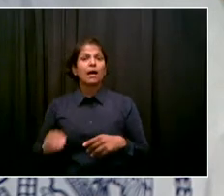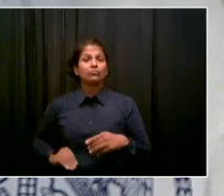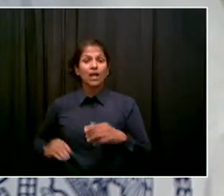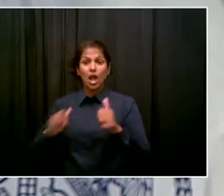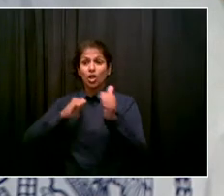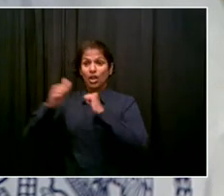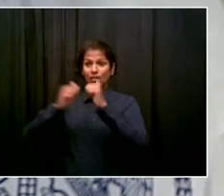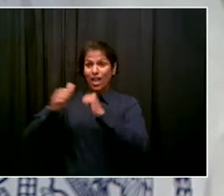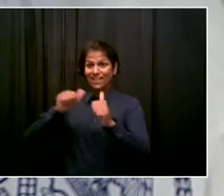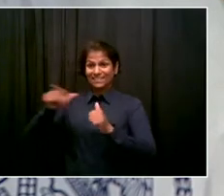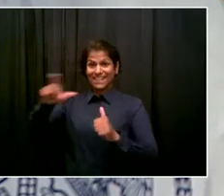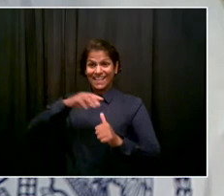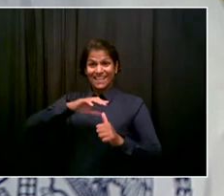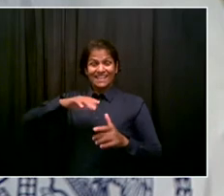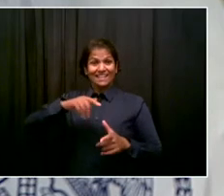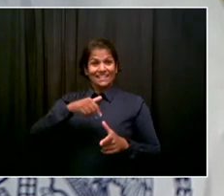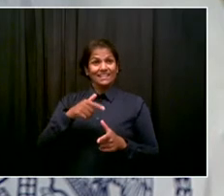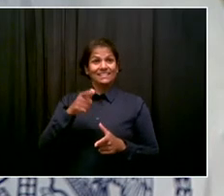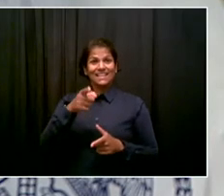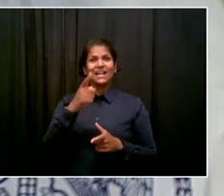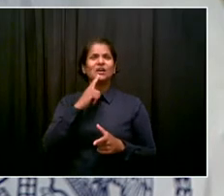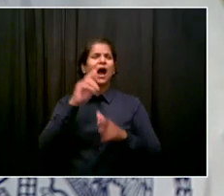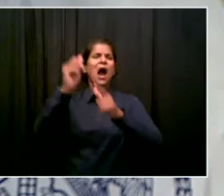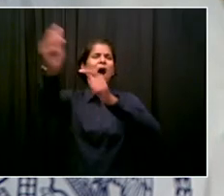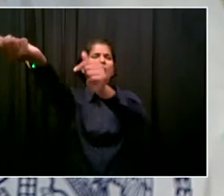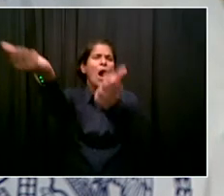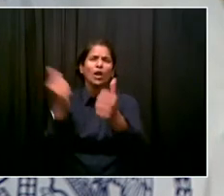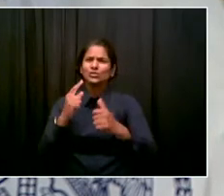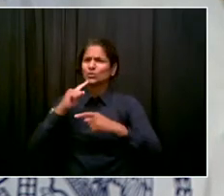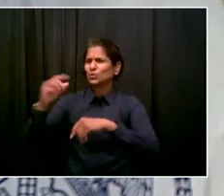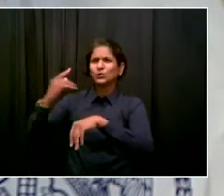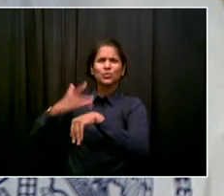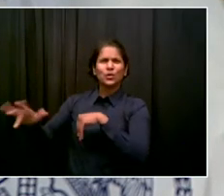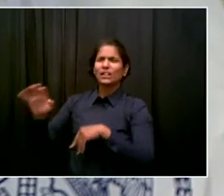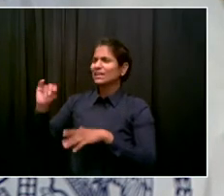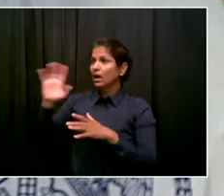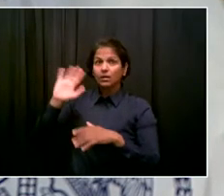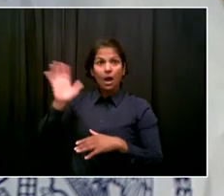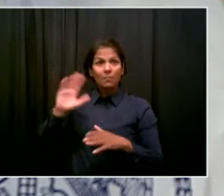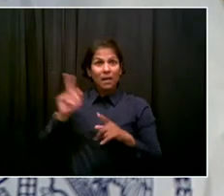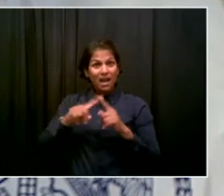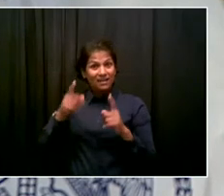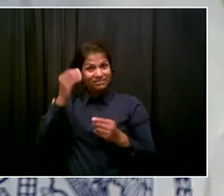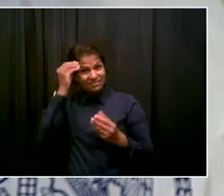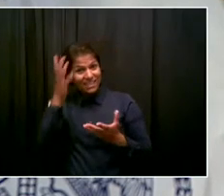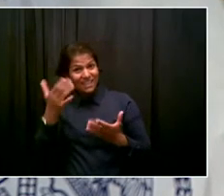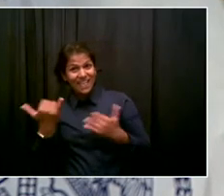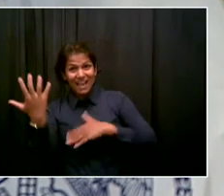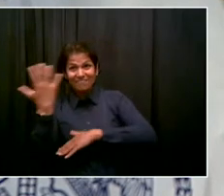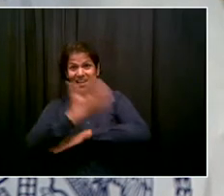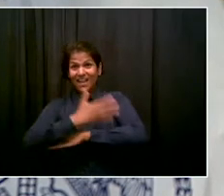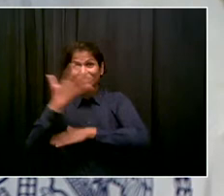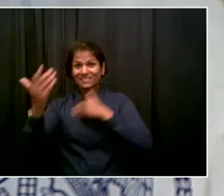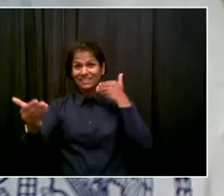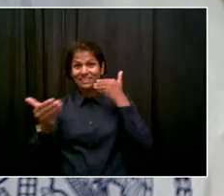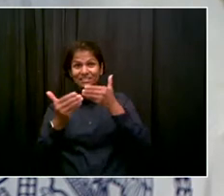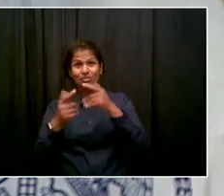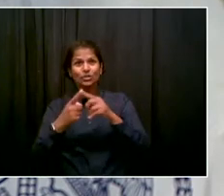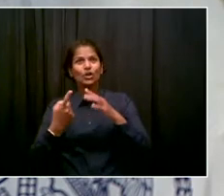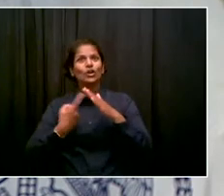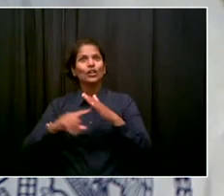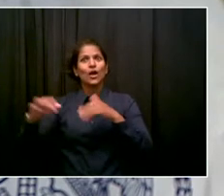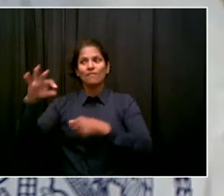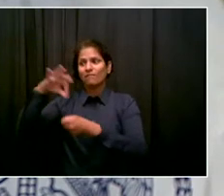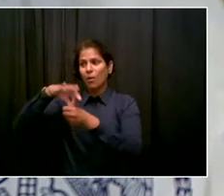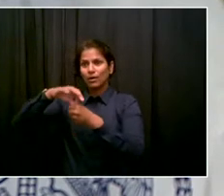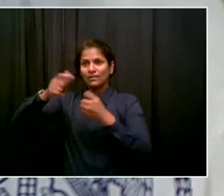in the process many times, but we are now only five days away from early voting. So I wonder your state of where